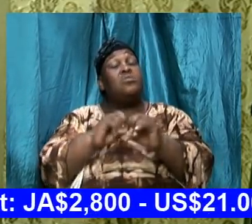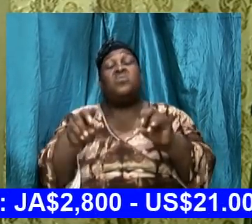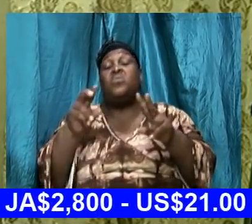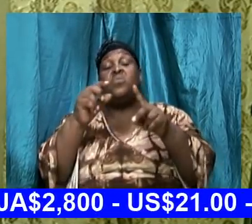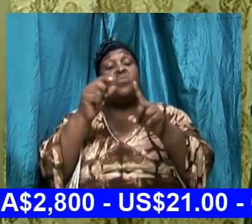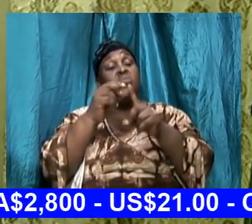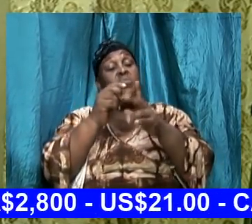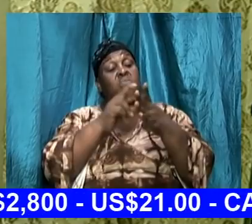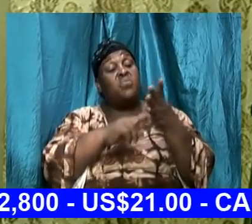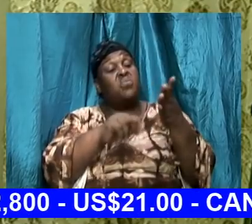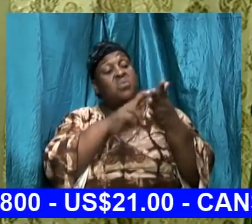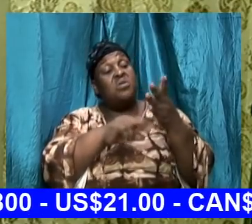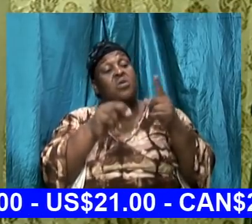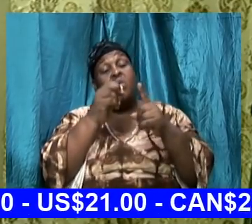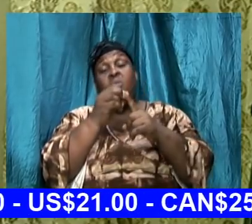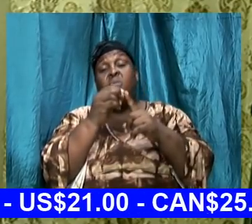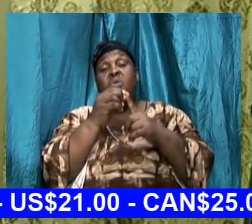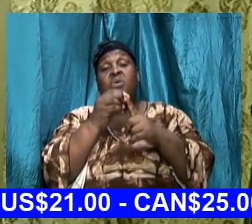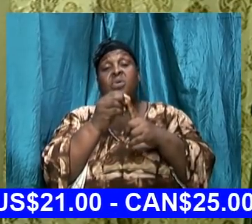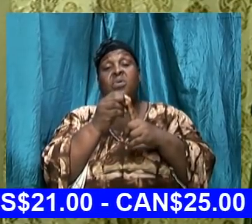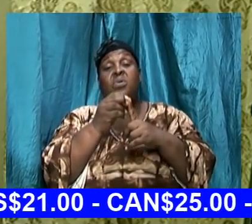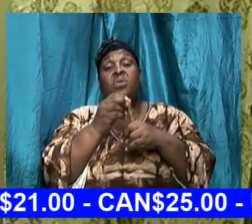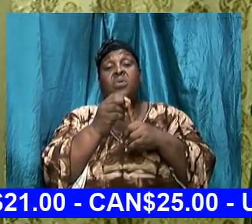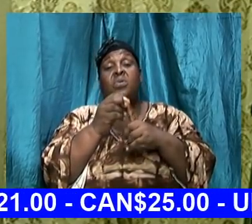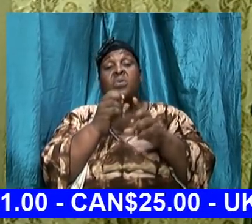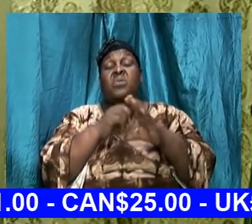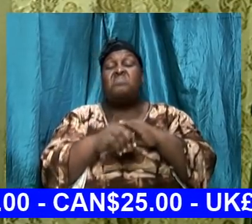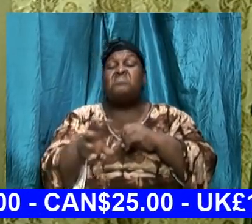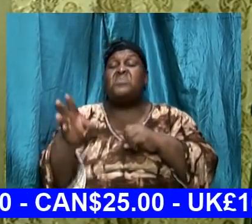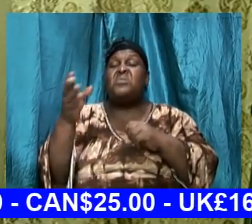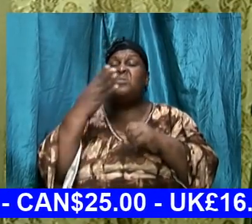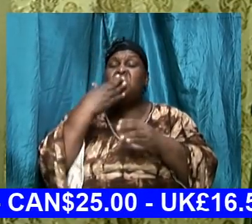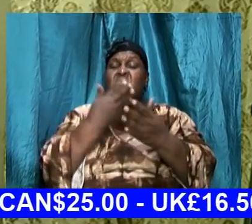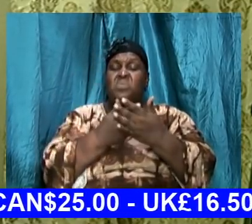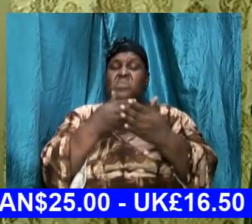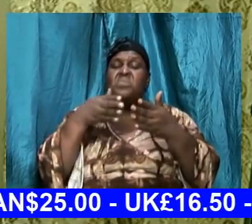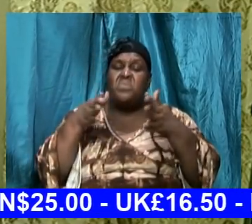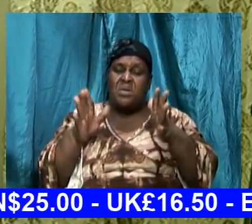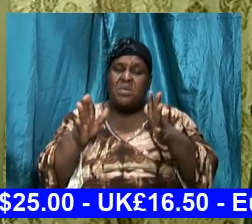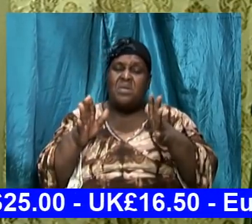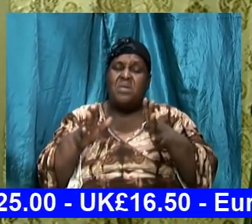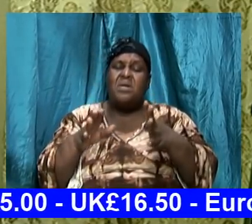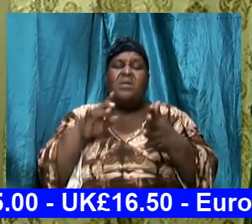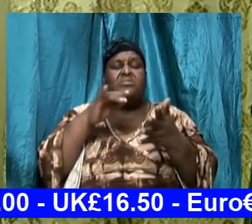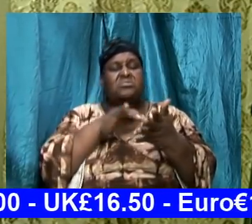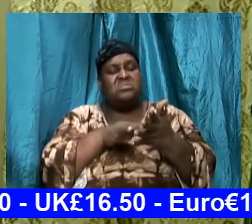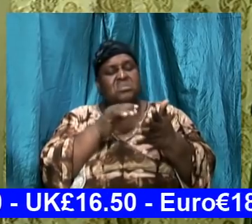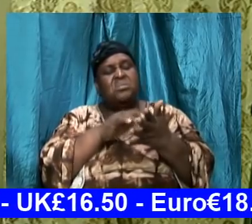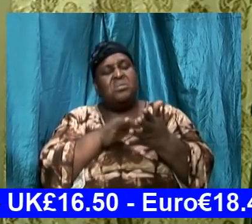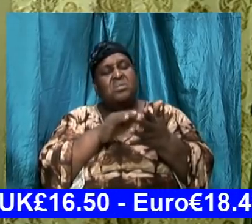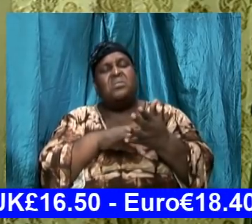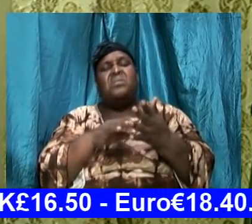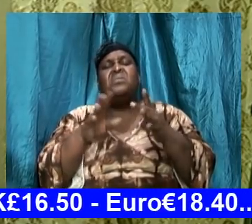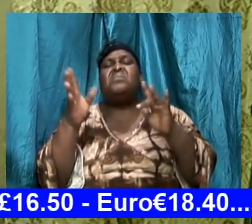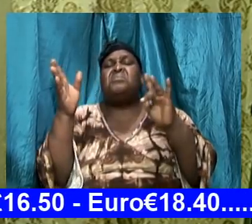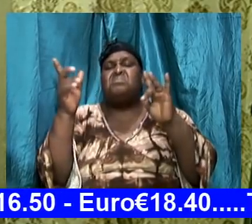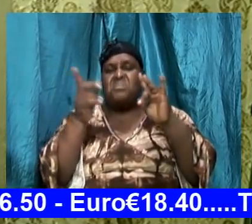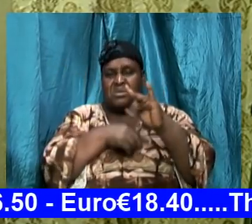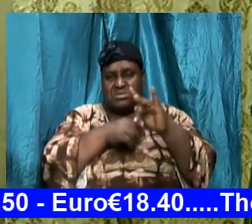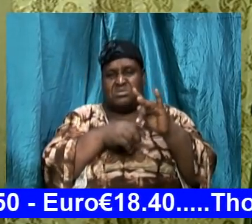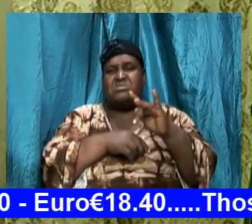words or if we just in a chorus or a way brothers and sisters go through we are going to miss a whole lot